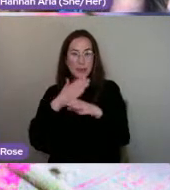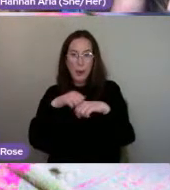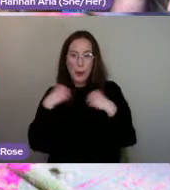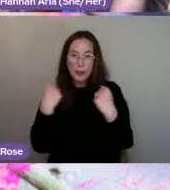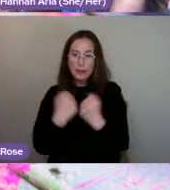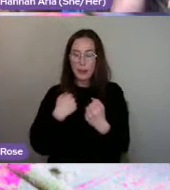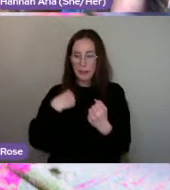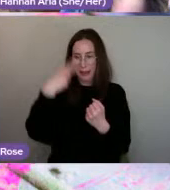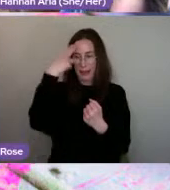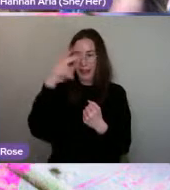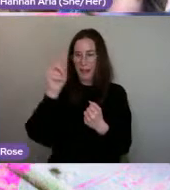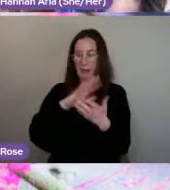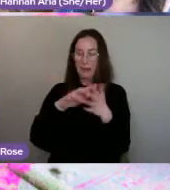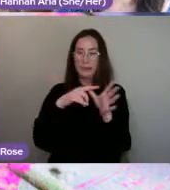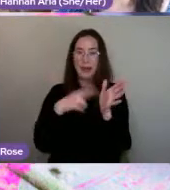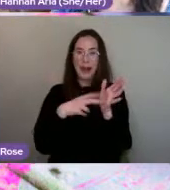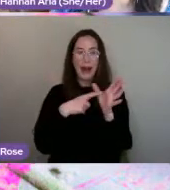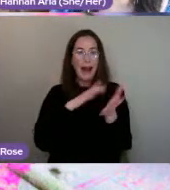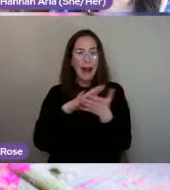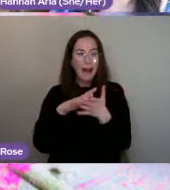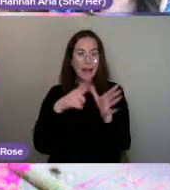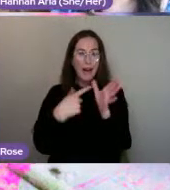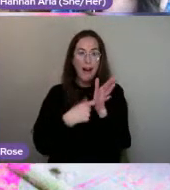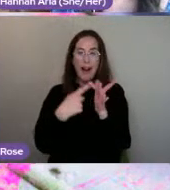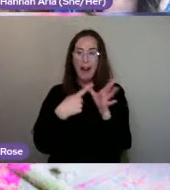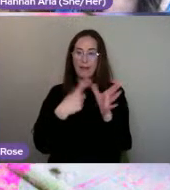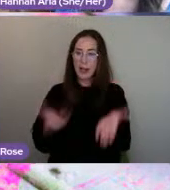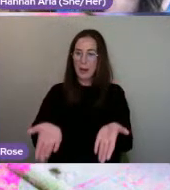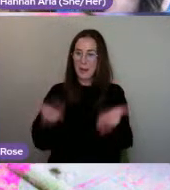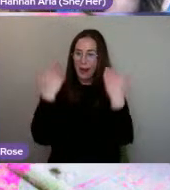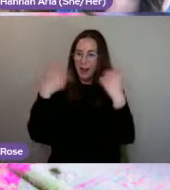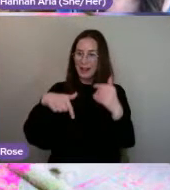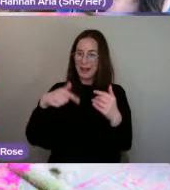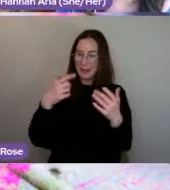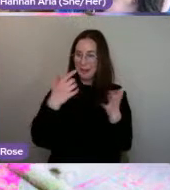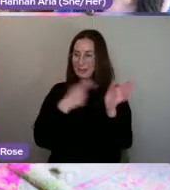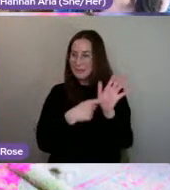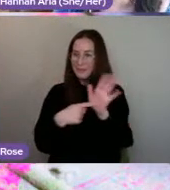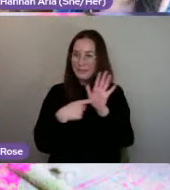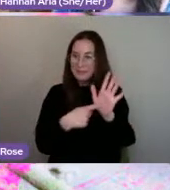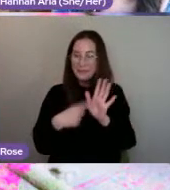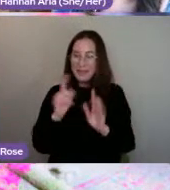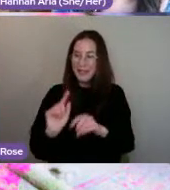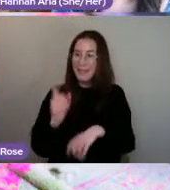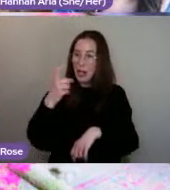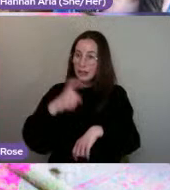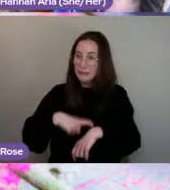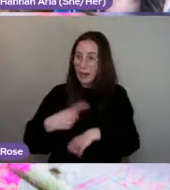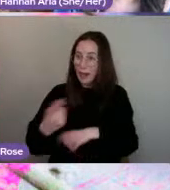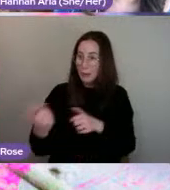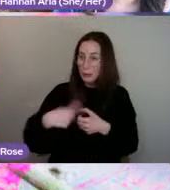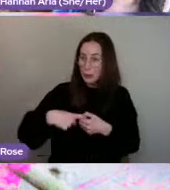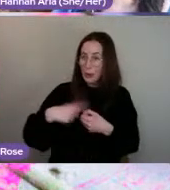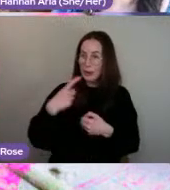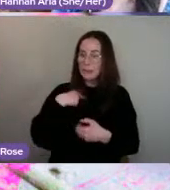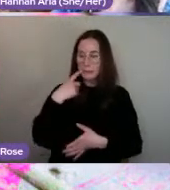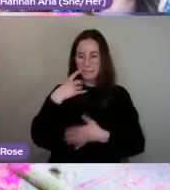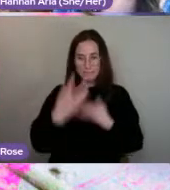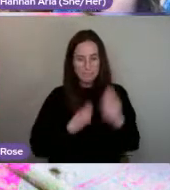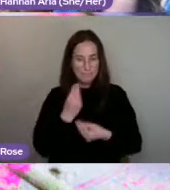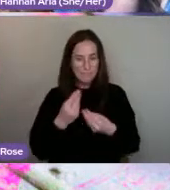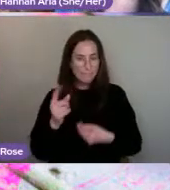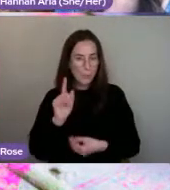Hannah Aria and welcome to the show. If this is the first time that you're joining us, I'll give you a quick explanation.